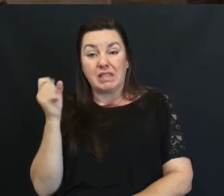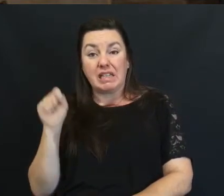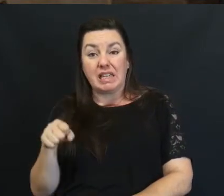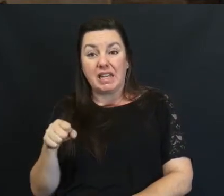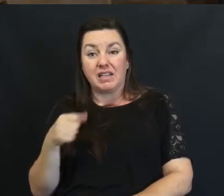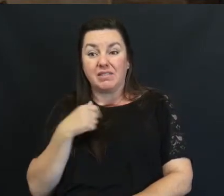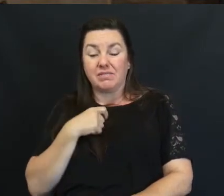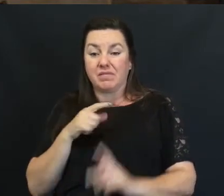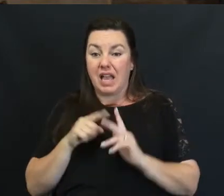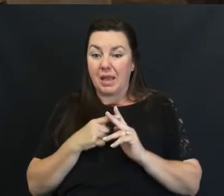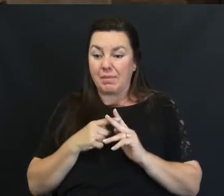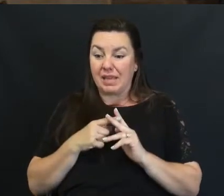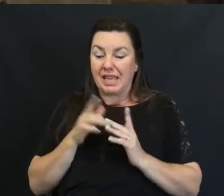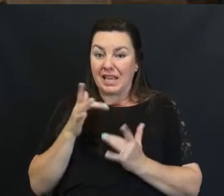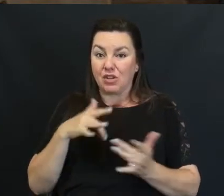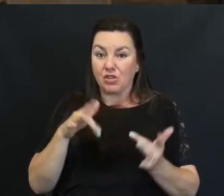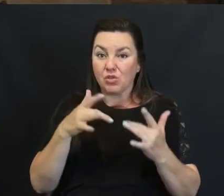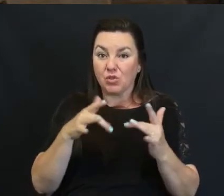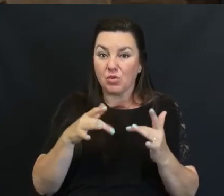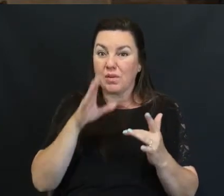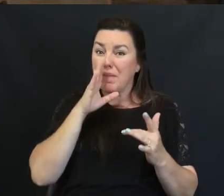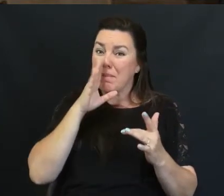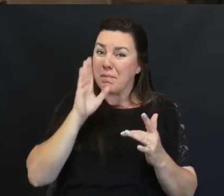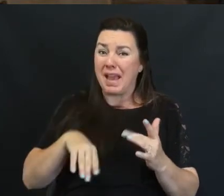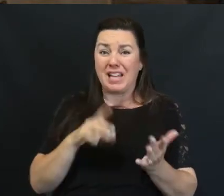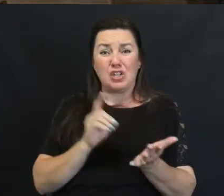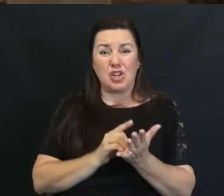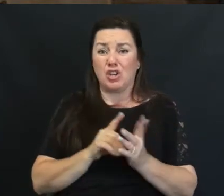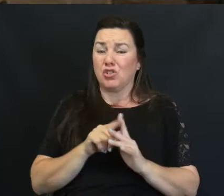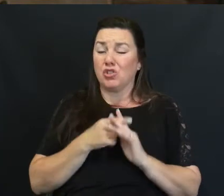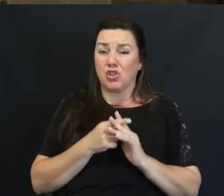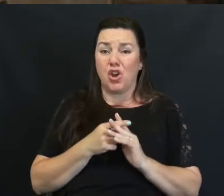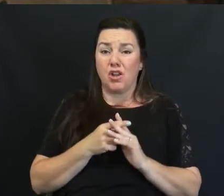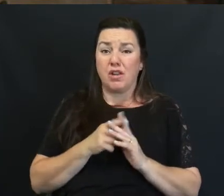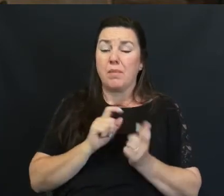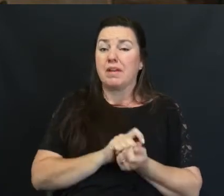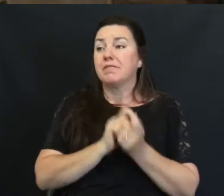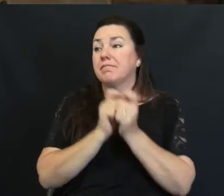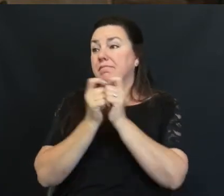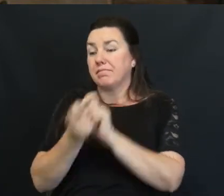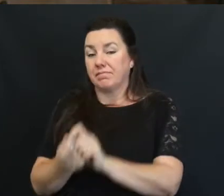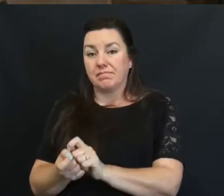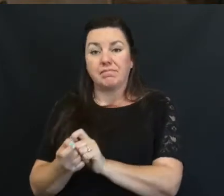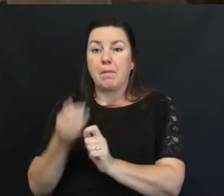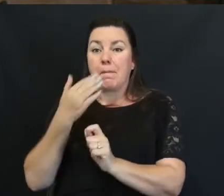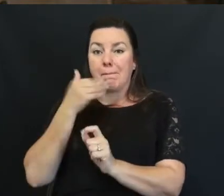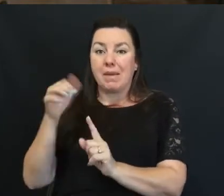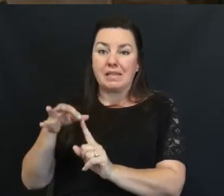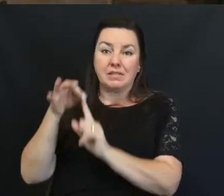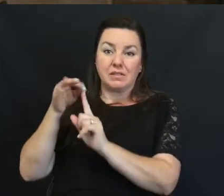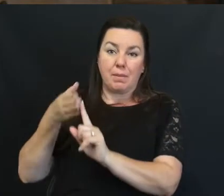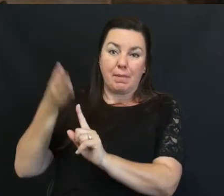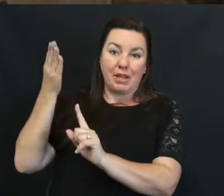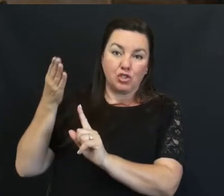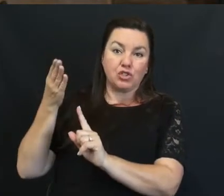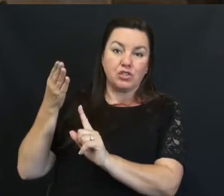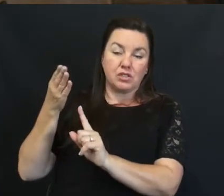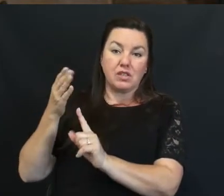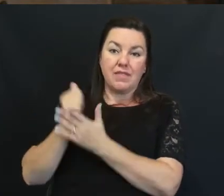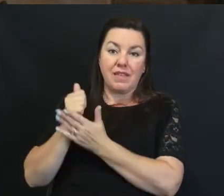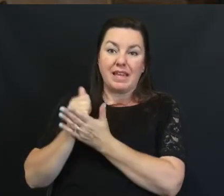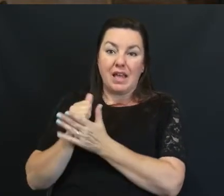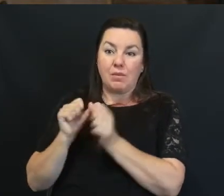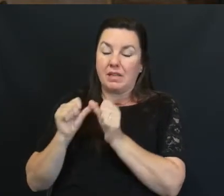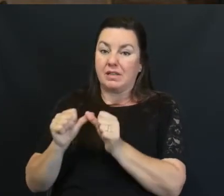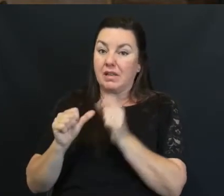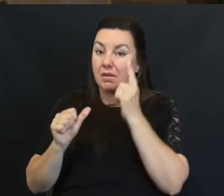I began the journey With a bad set Of doctors But God led me To an amazing Retina specialist Who is helping me Stabilize my